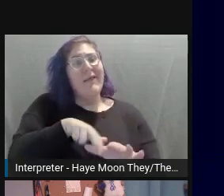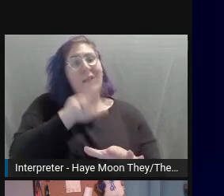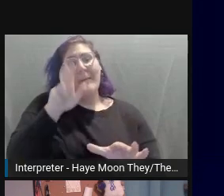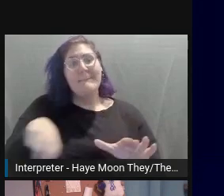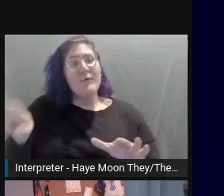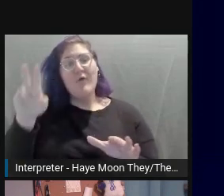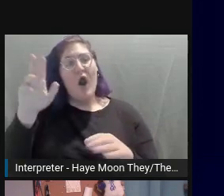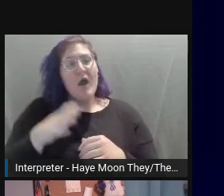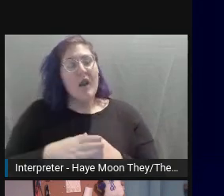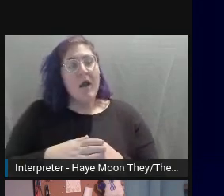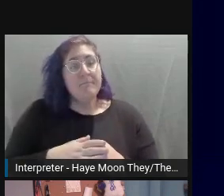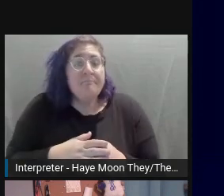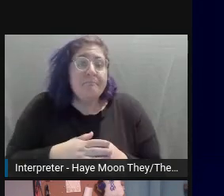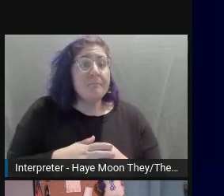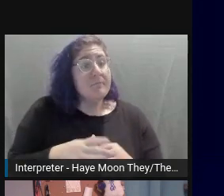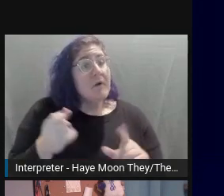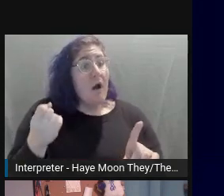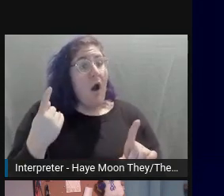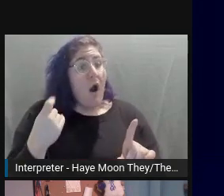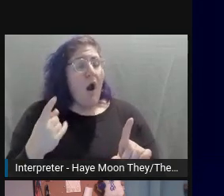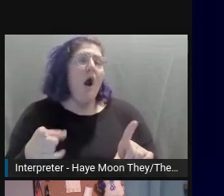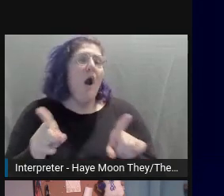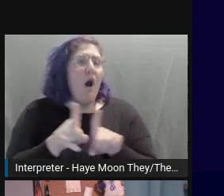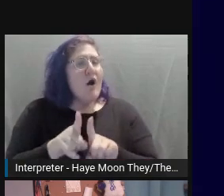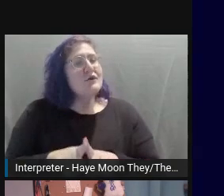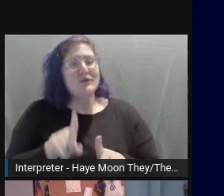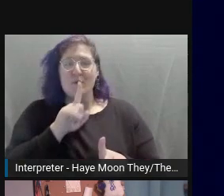reflection of the writer as the image they've chosen is.